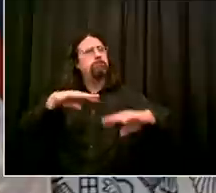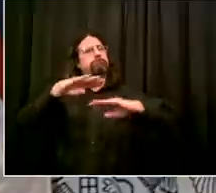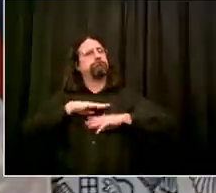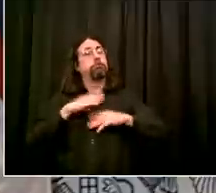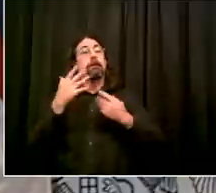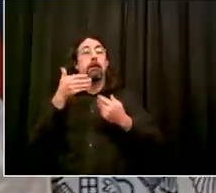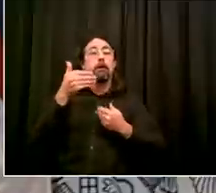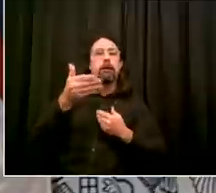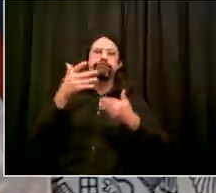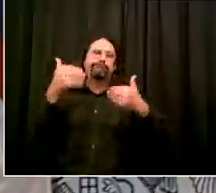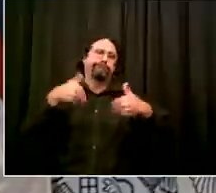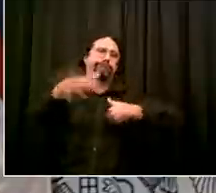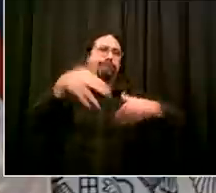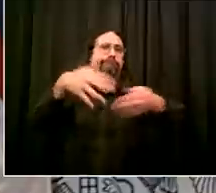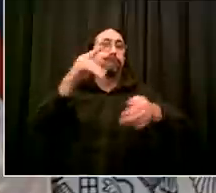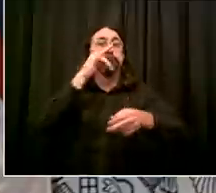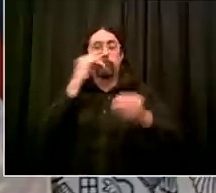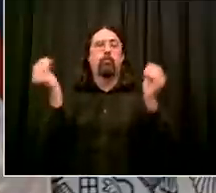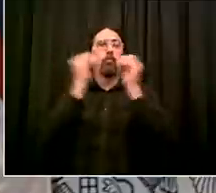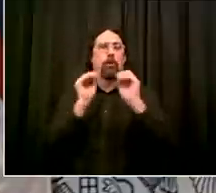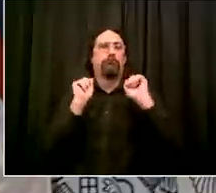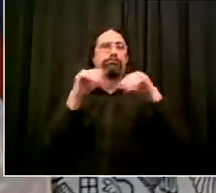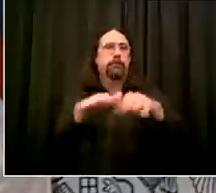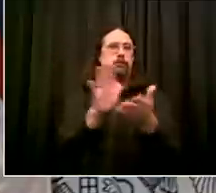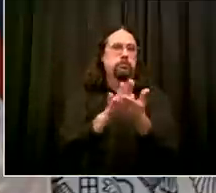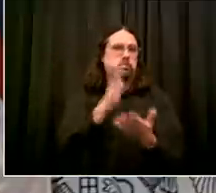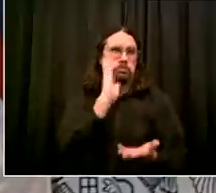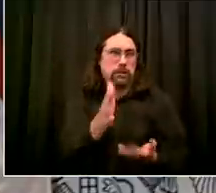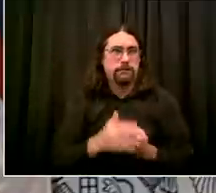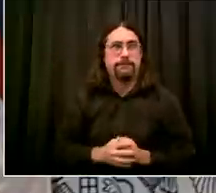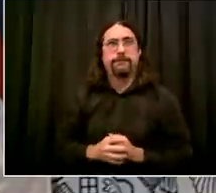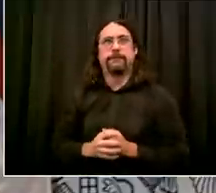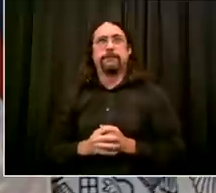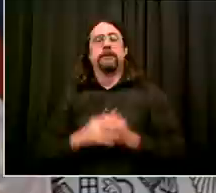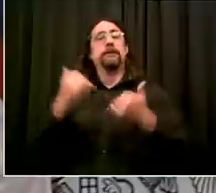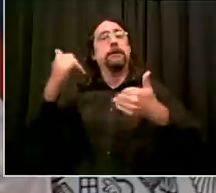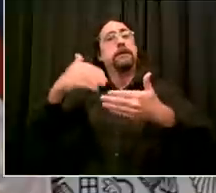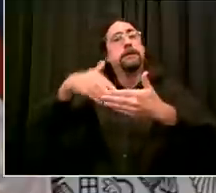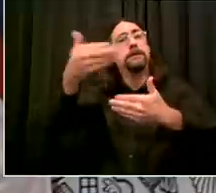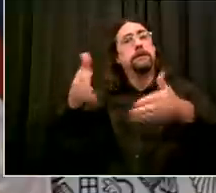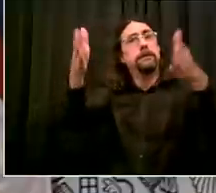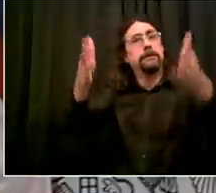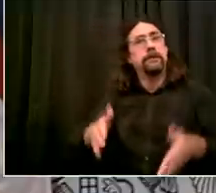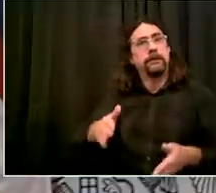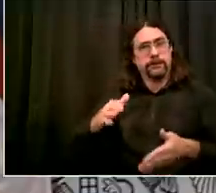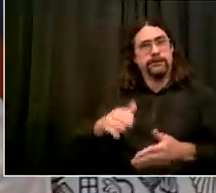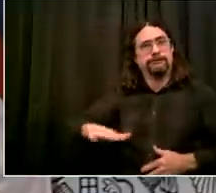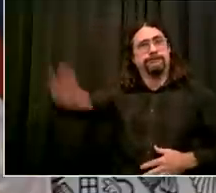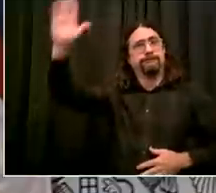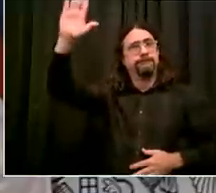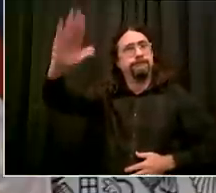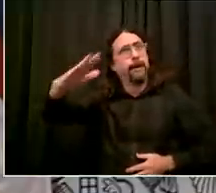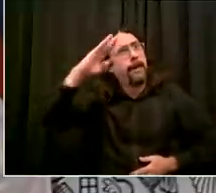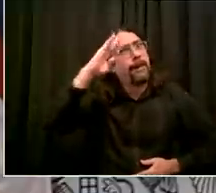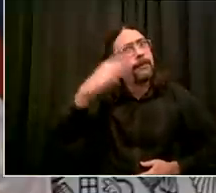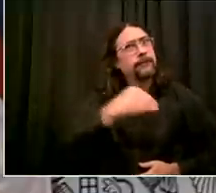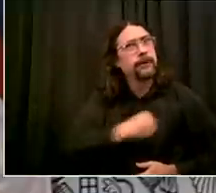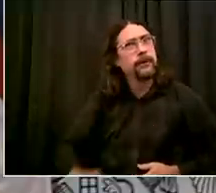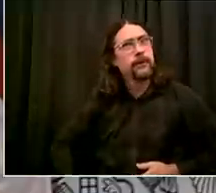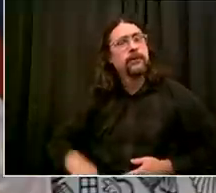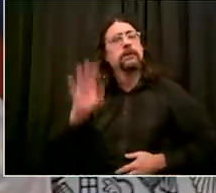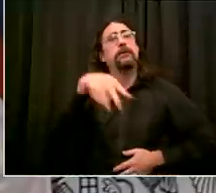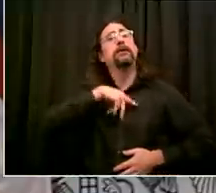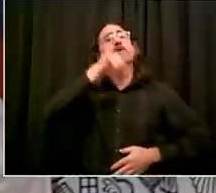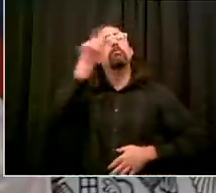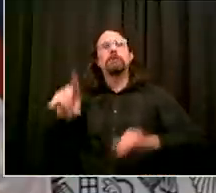and high school students are going to be returning to classes on uh on Monday I wonder where you are in terms of having enough